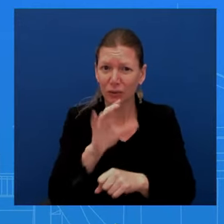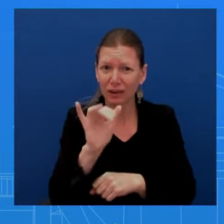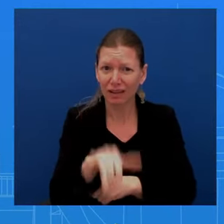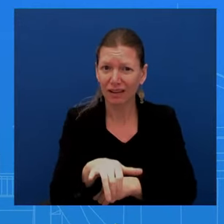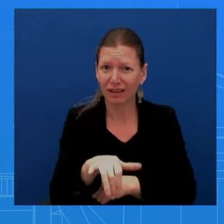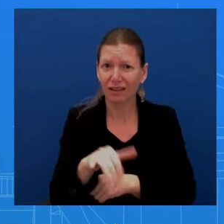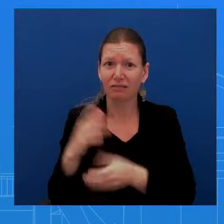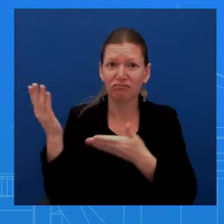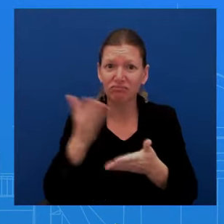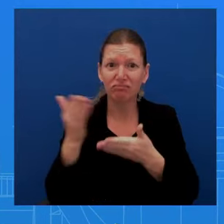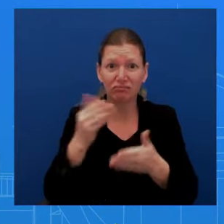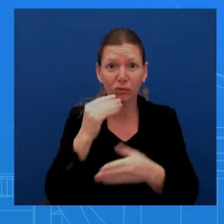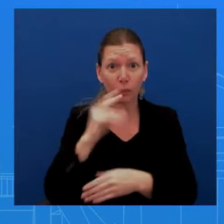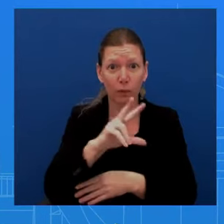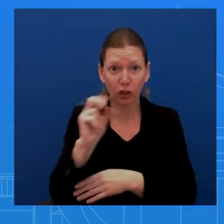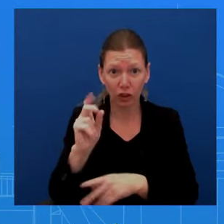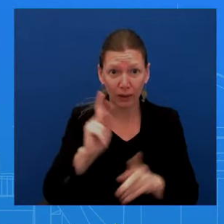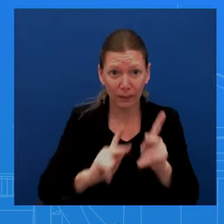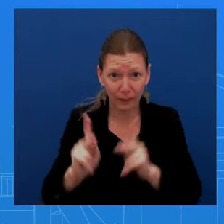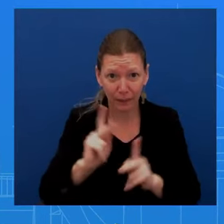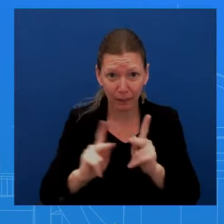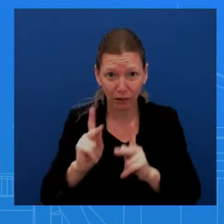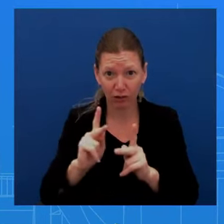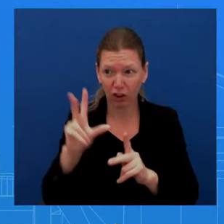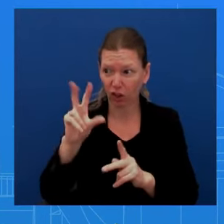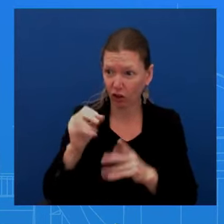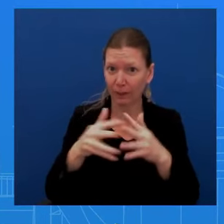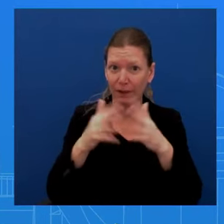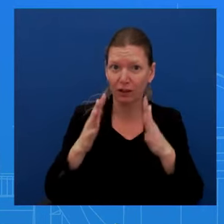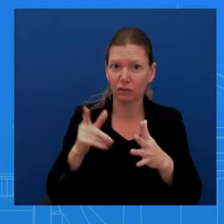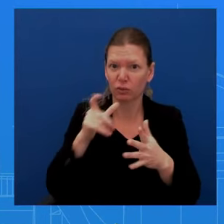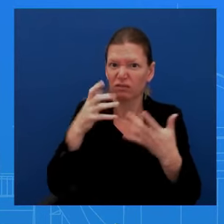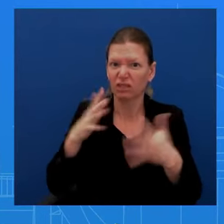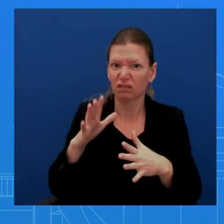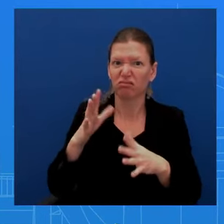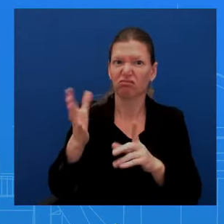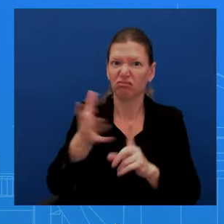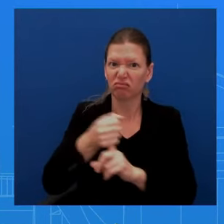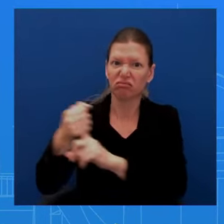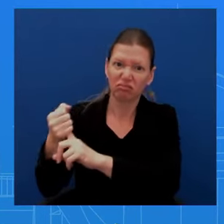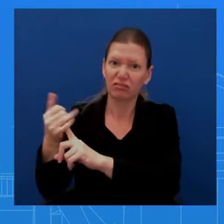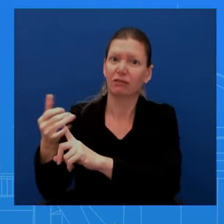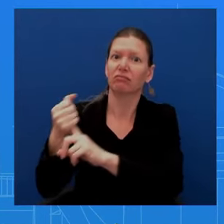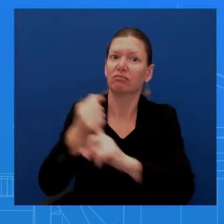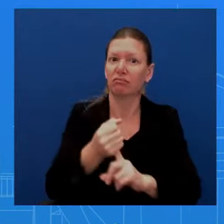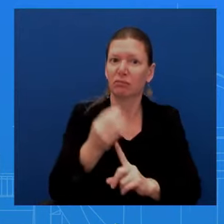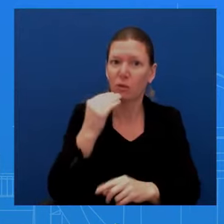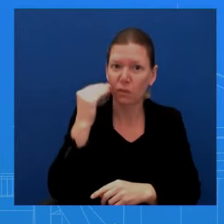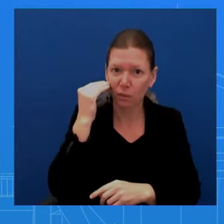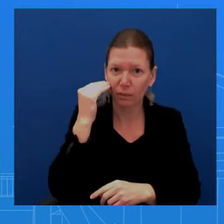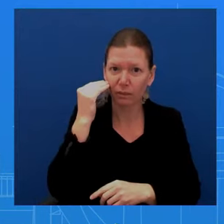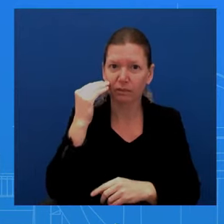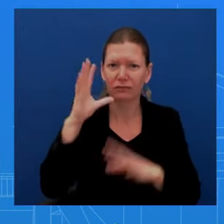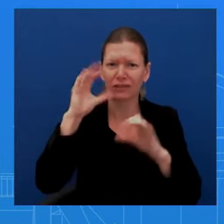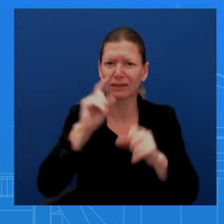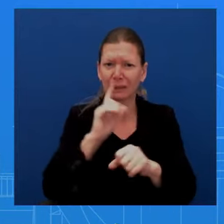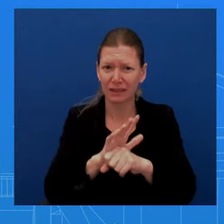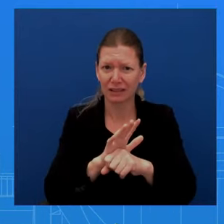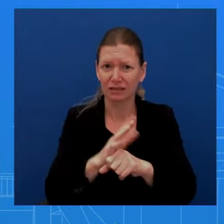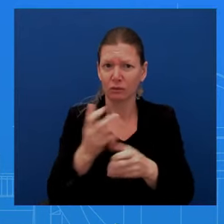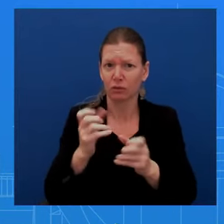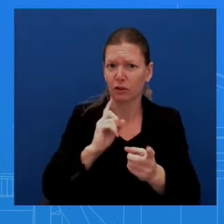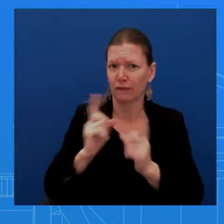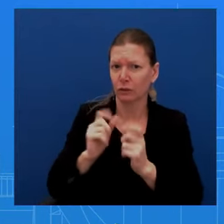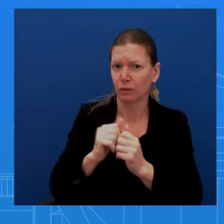the president is committed. He wanted to have a conversation with Elizabeth Whelan. He did that. He met with his national security team as he does regularly.